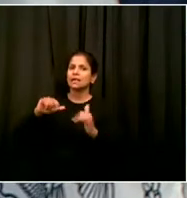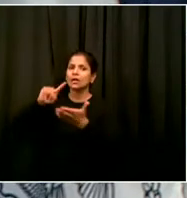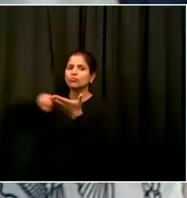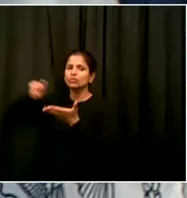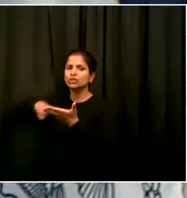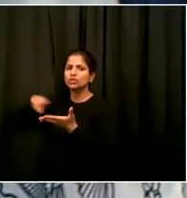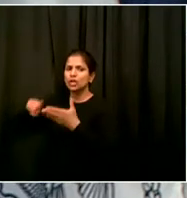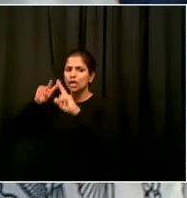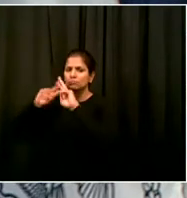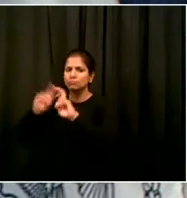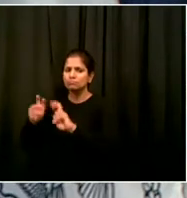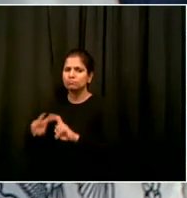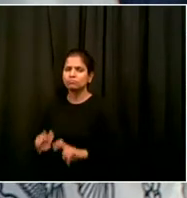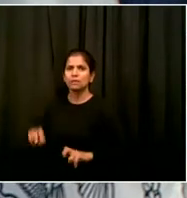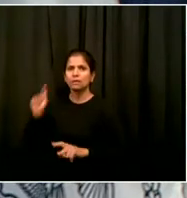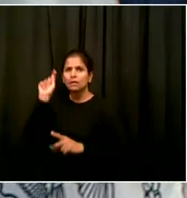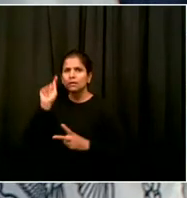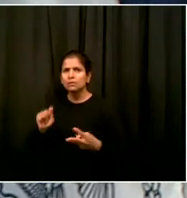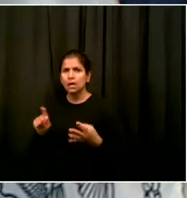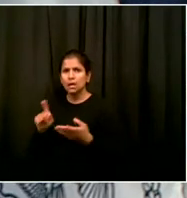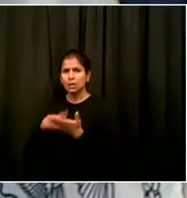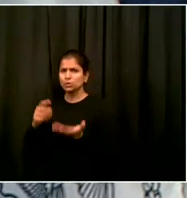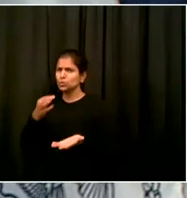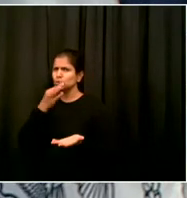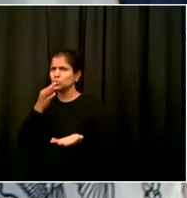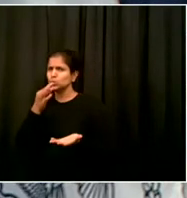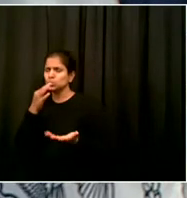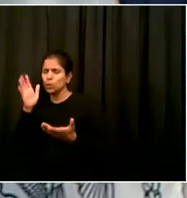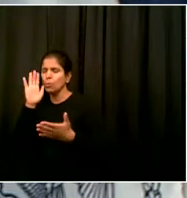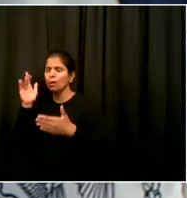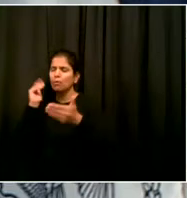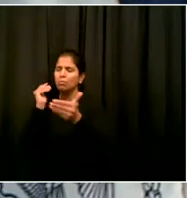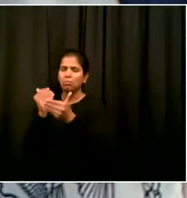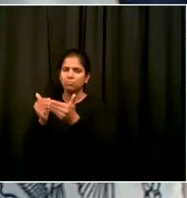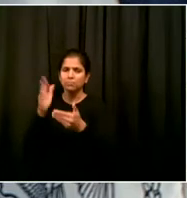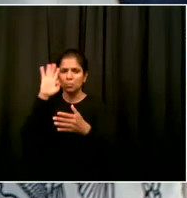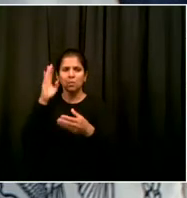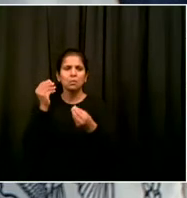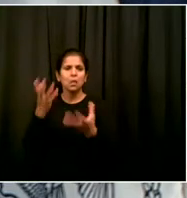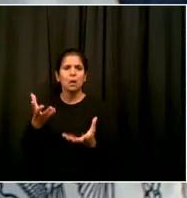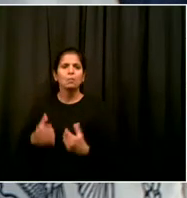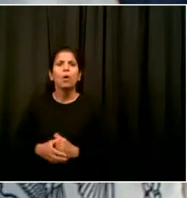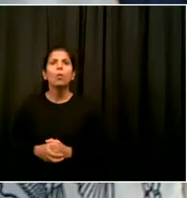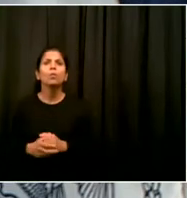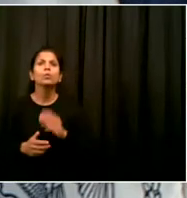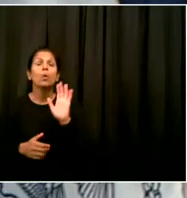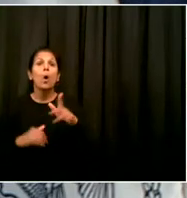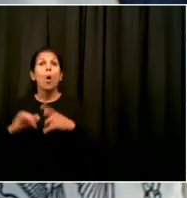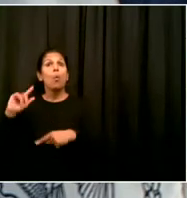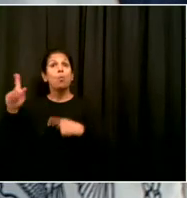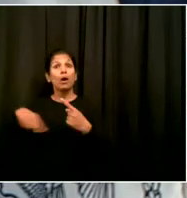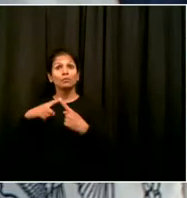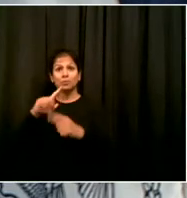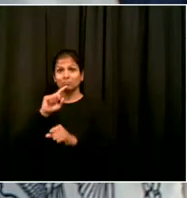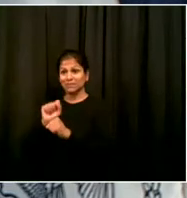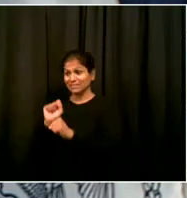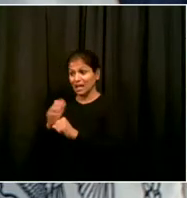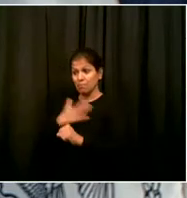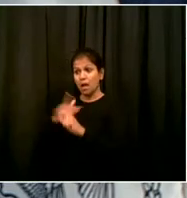At the point that the law department's come to a determination, we'll announce that publicly for sure. So I'd say some point in the next few days.